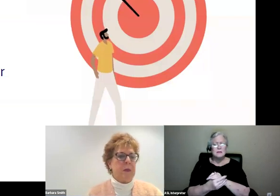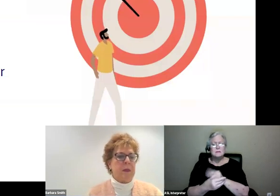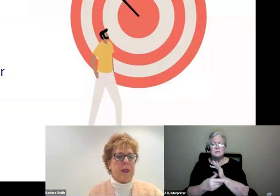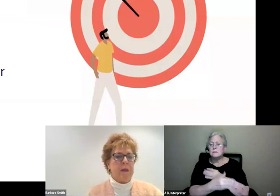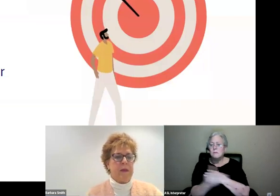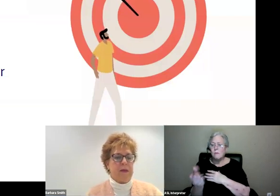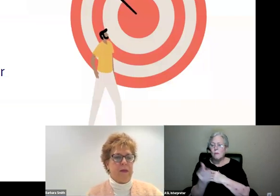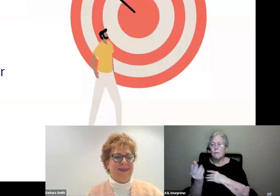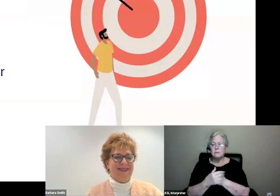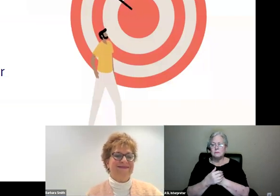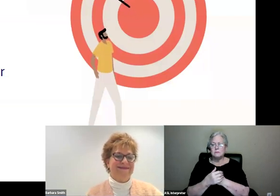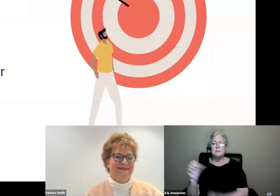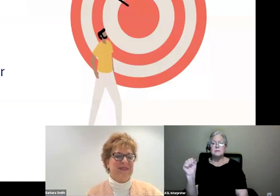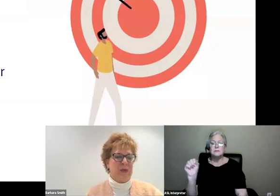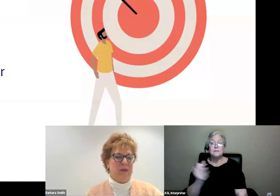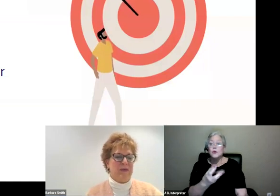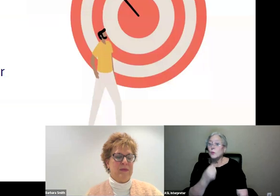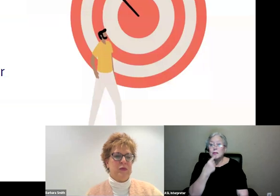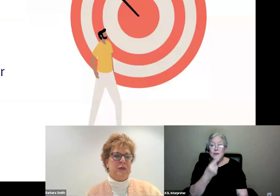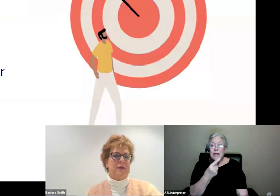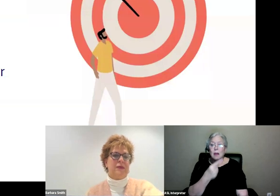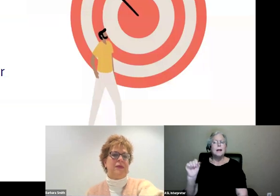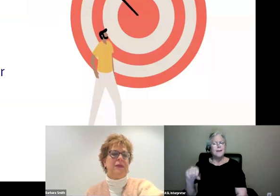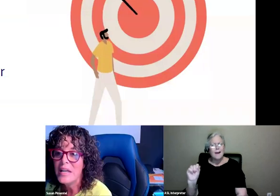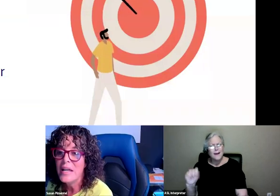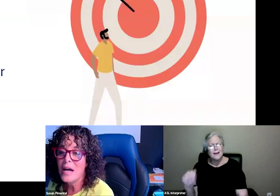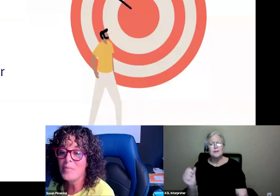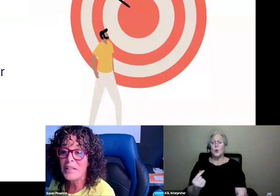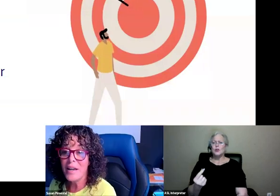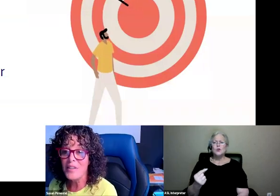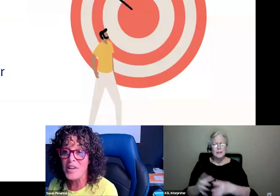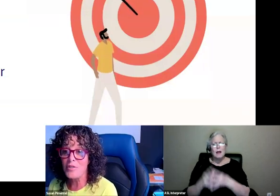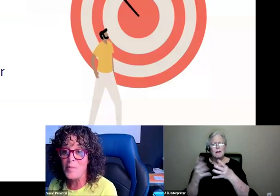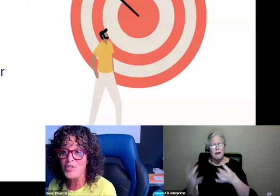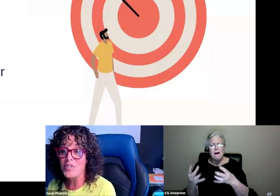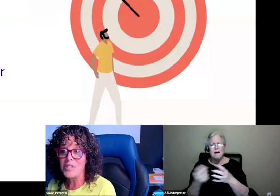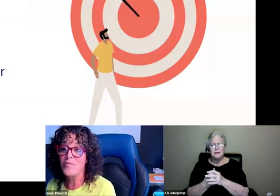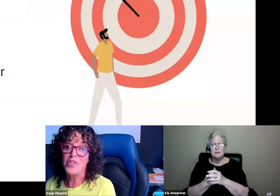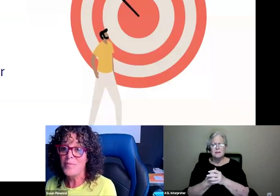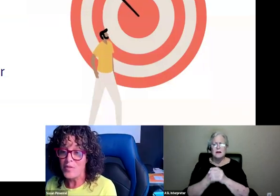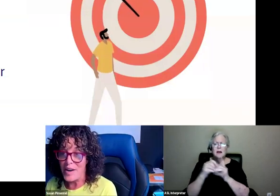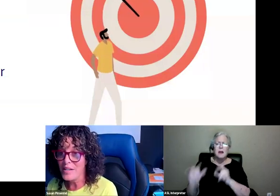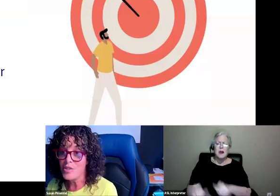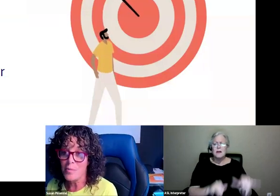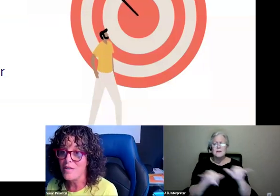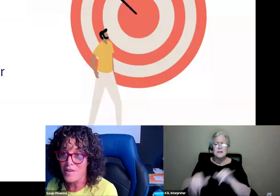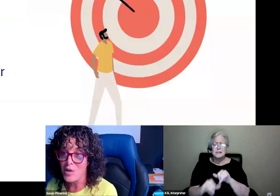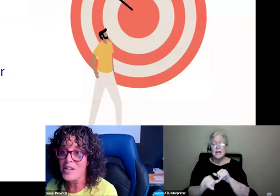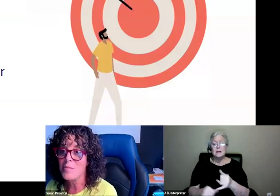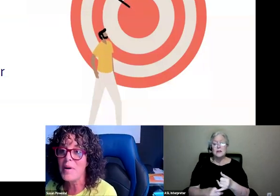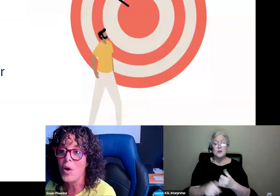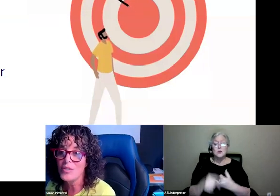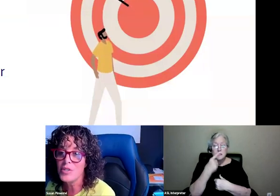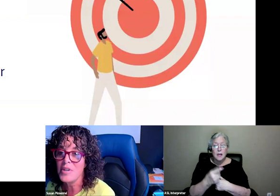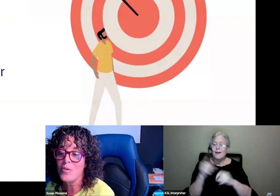Yes, do it a lot. That's one thing we talk about in the tool, is that, like again, the standards mentioned, the different types of writing, so make it